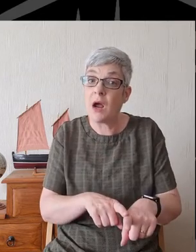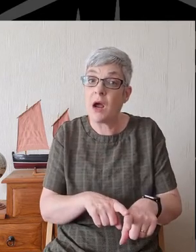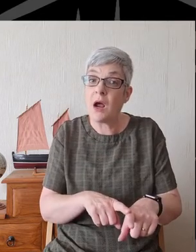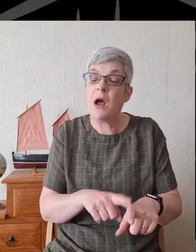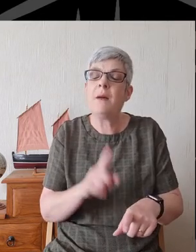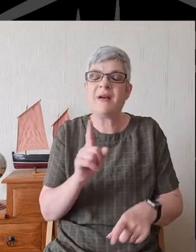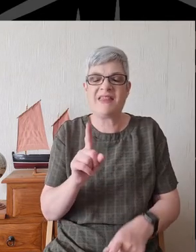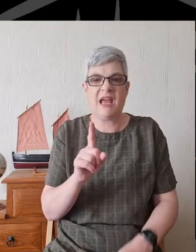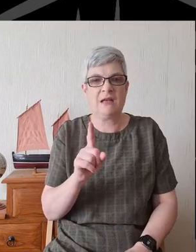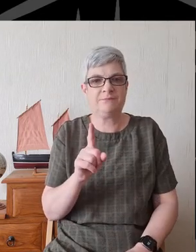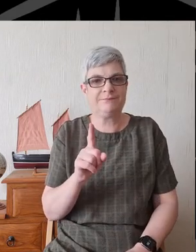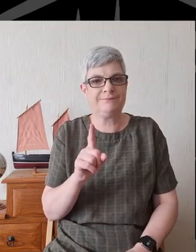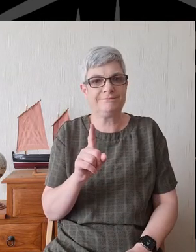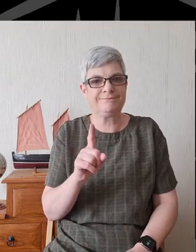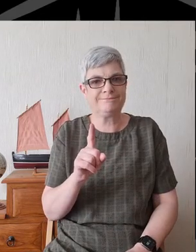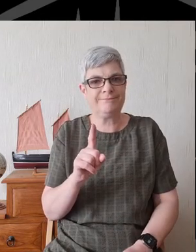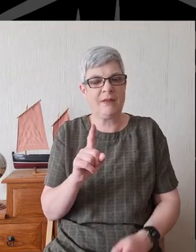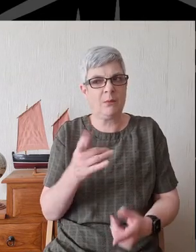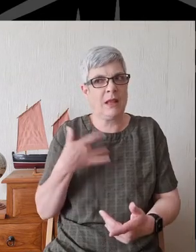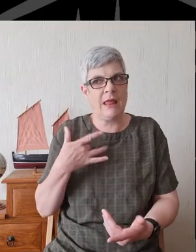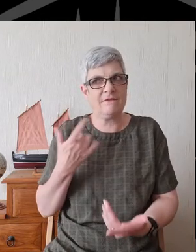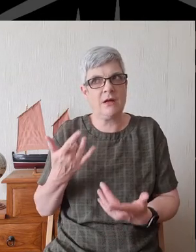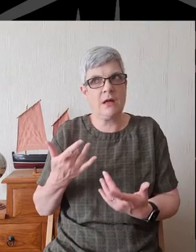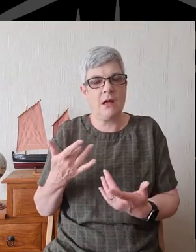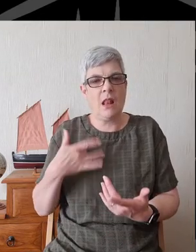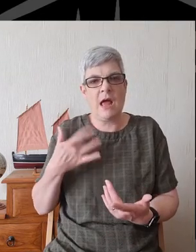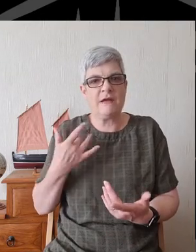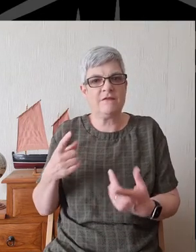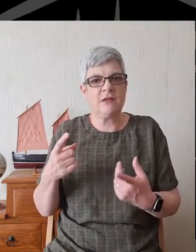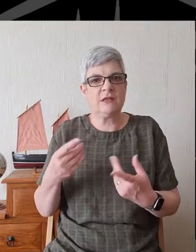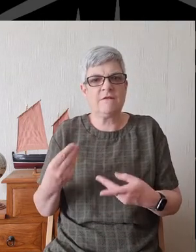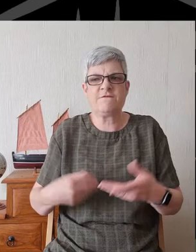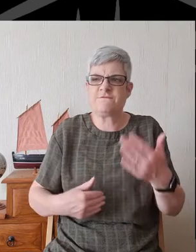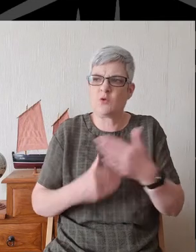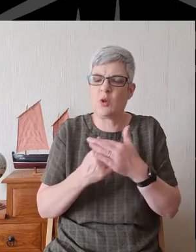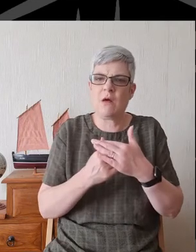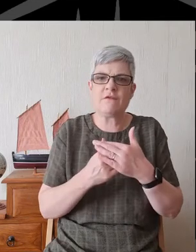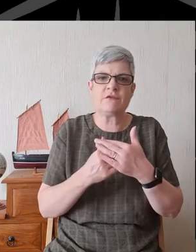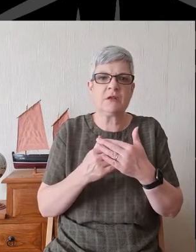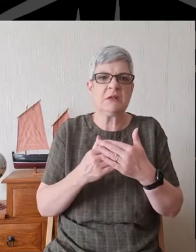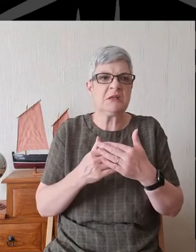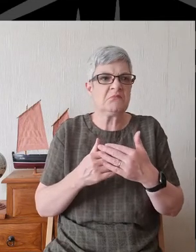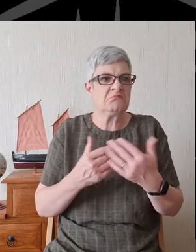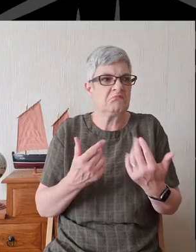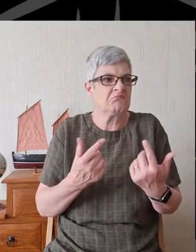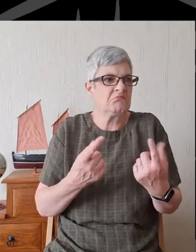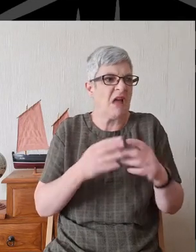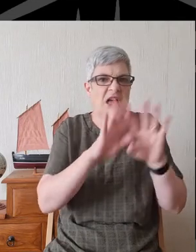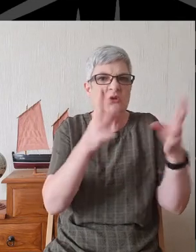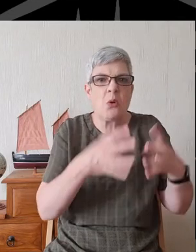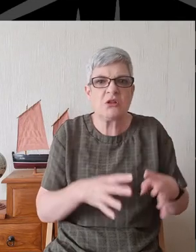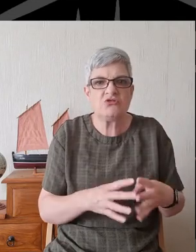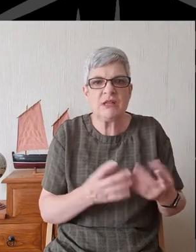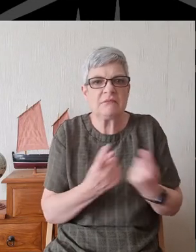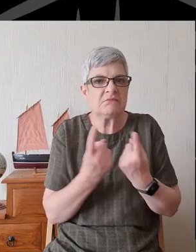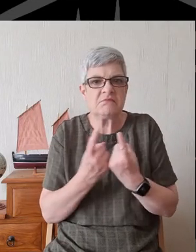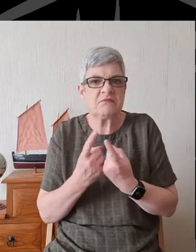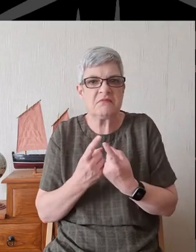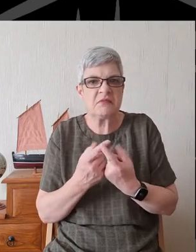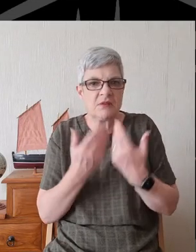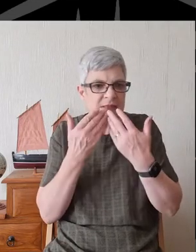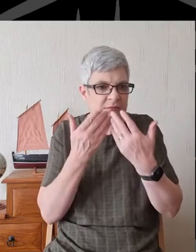with priorities and idolatries of the world around us, then there is something detestable,